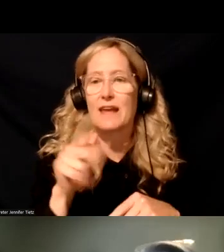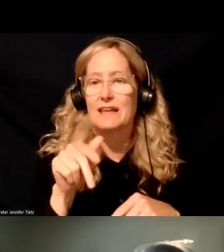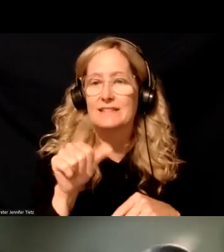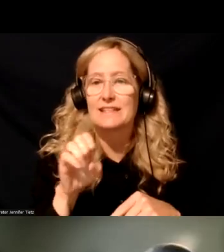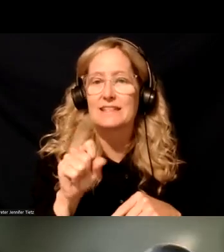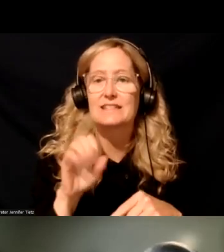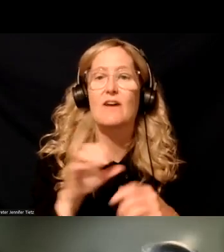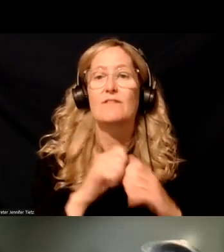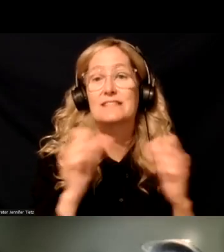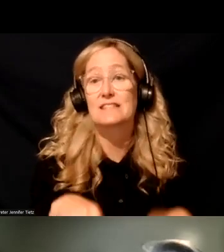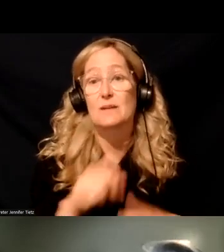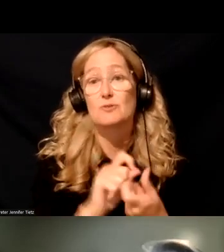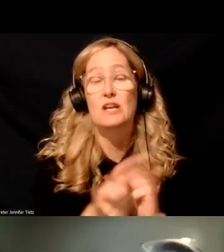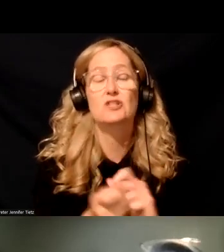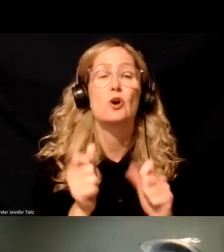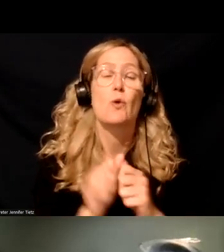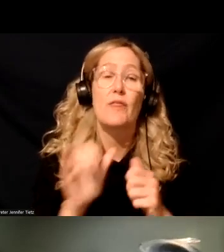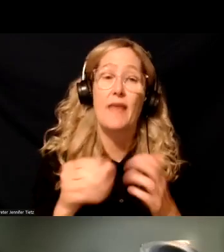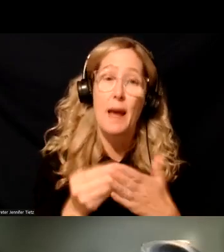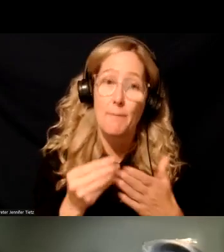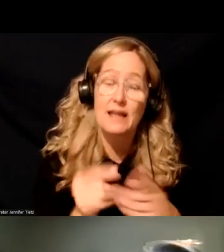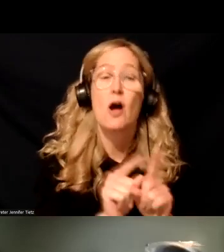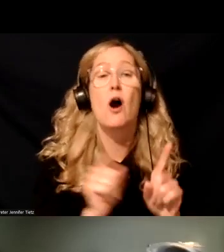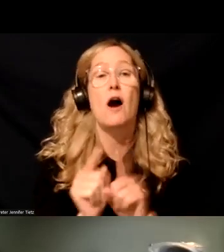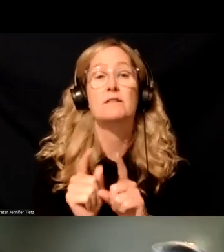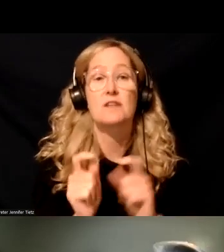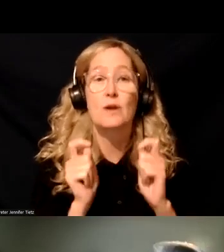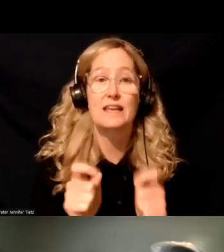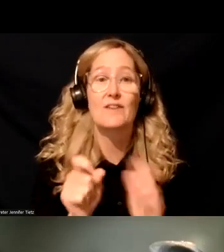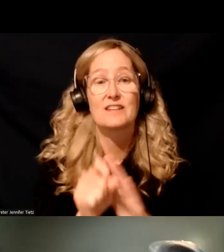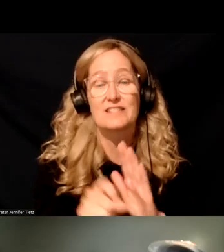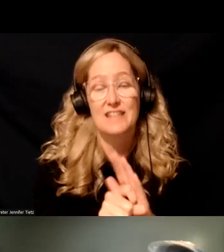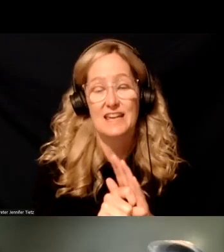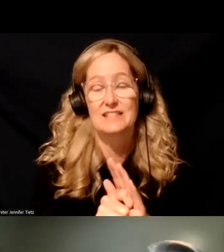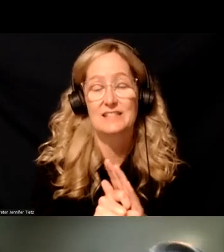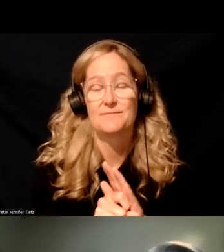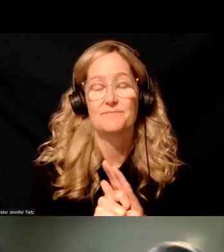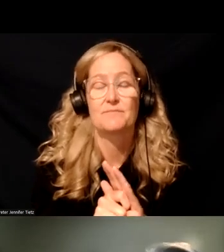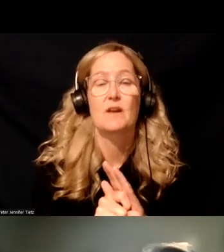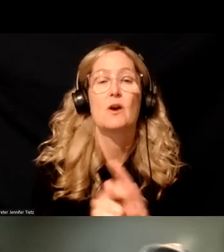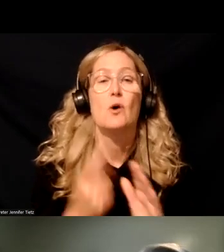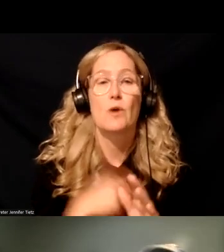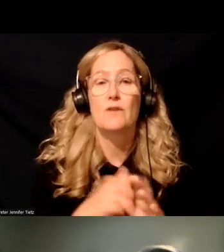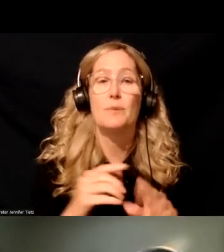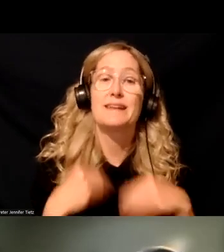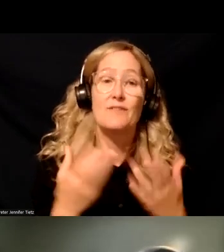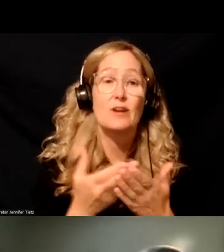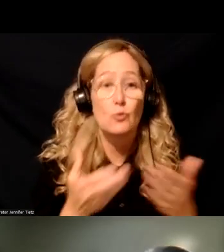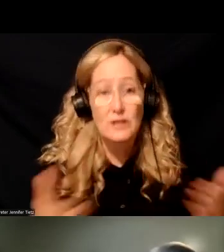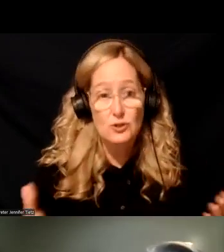And then in addition to that funding, um, that can be awarded to the states, there's been a creation over the years of resources such as